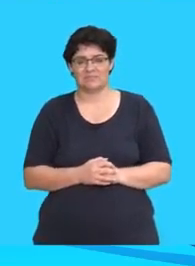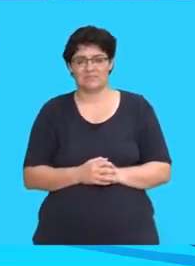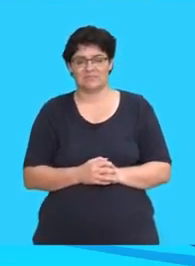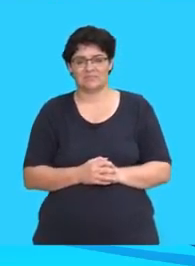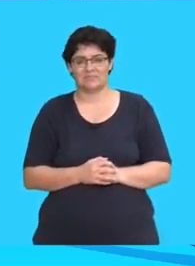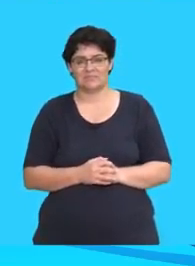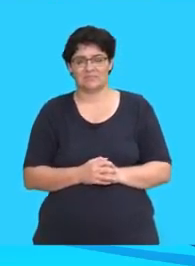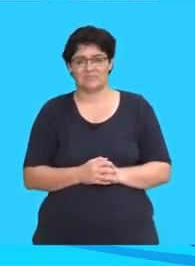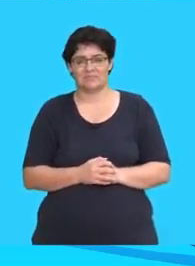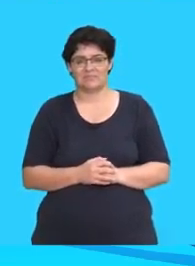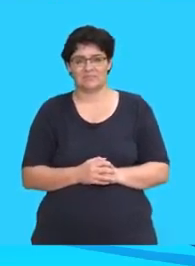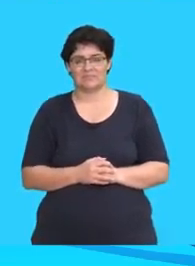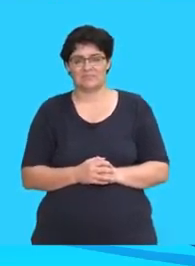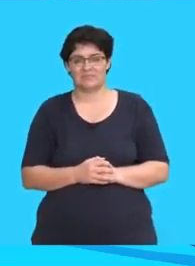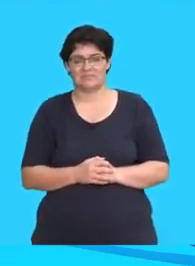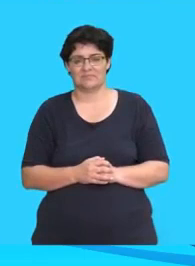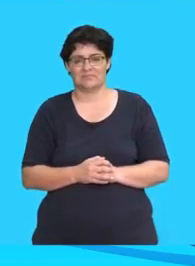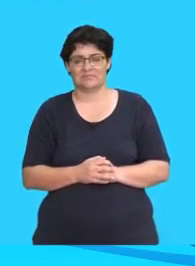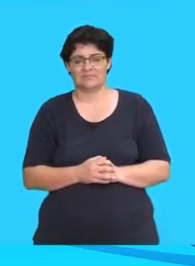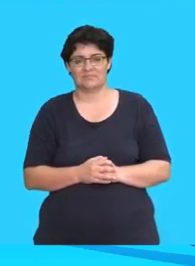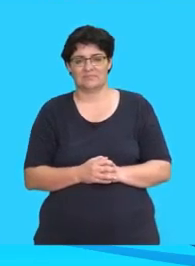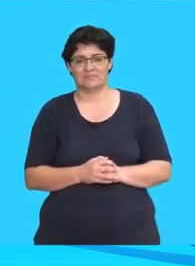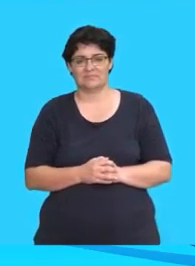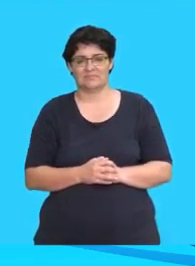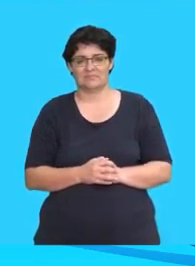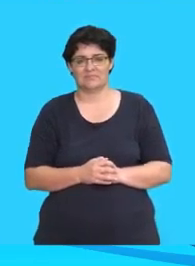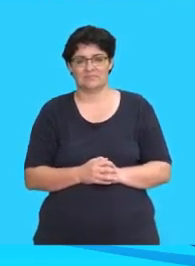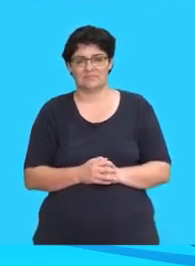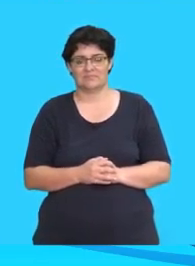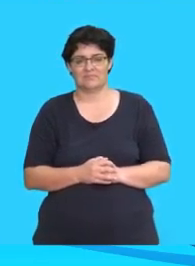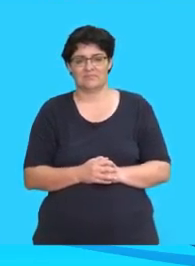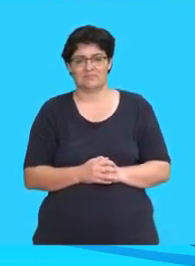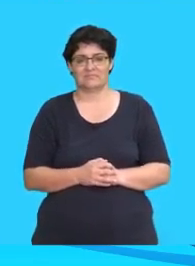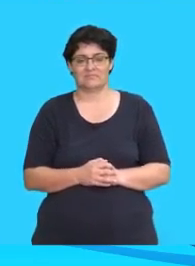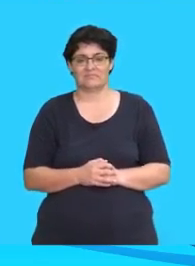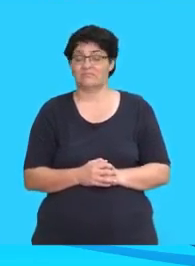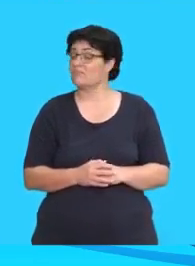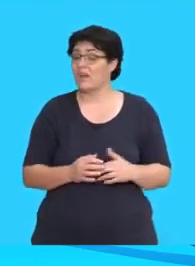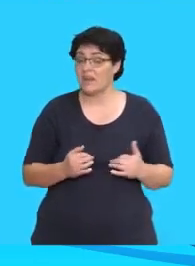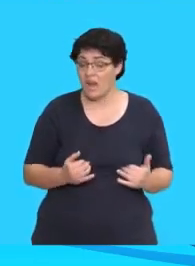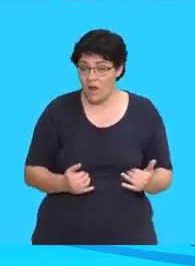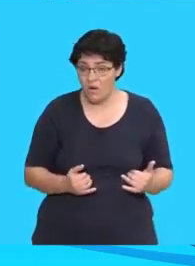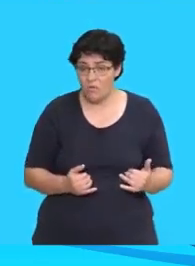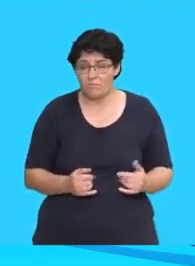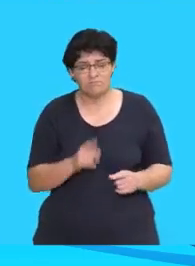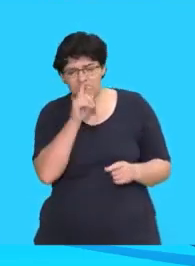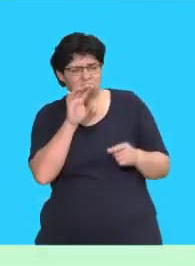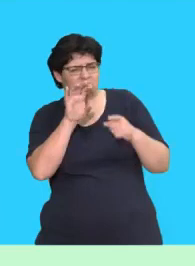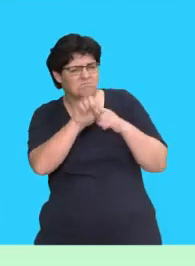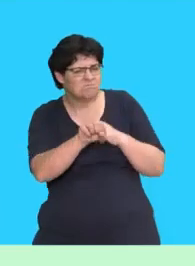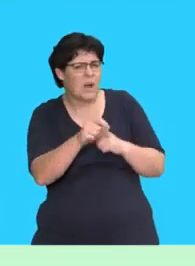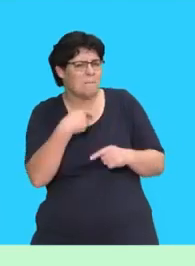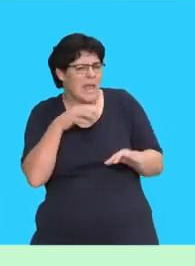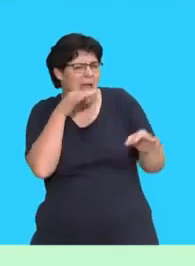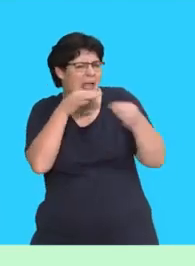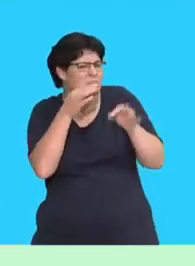looks like an umbrella with strings dangling from the bottom. Now, see if you can guess what